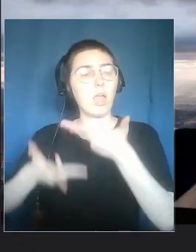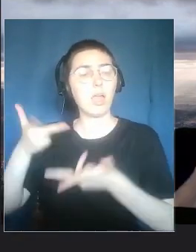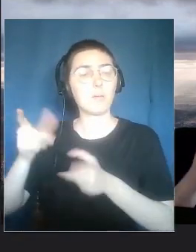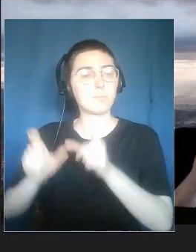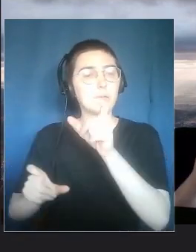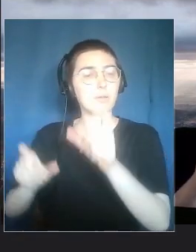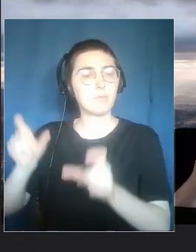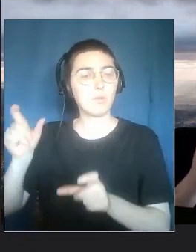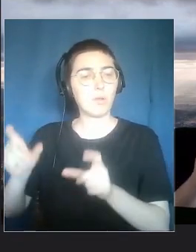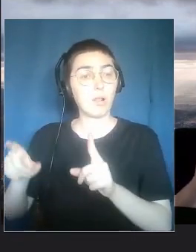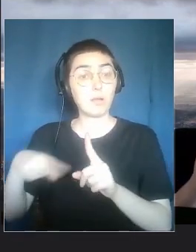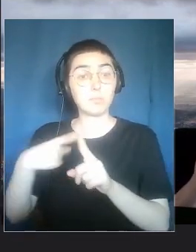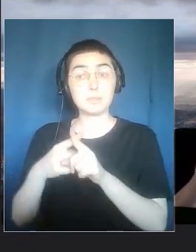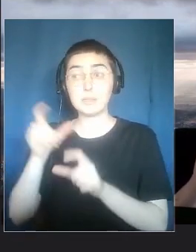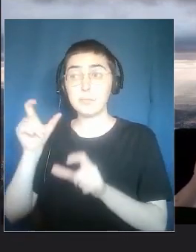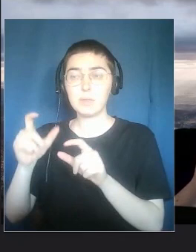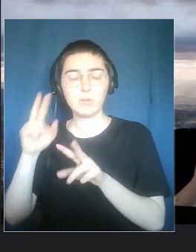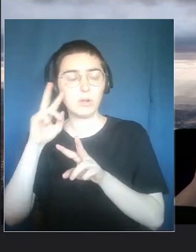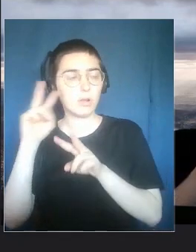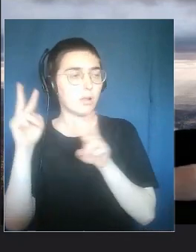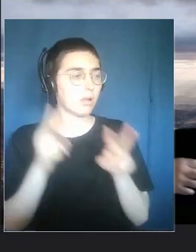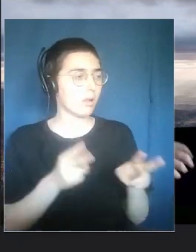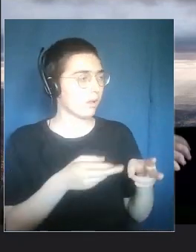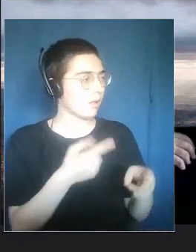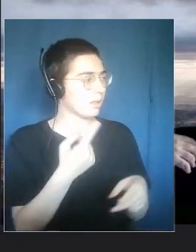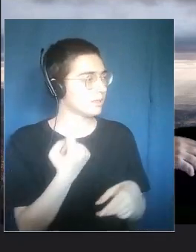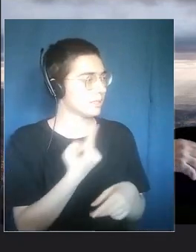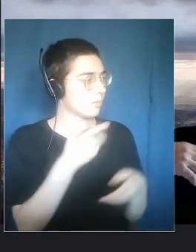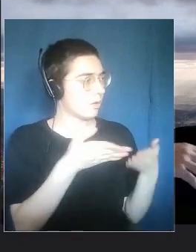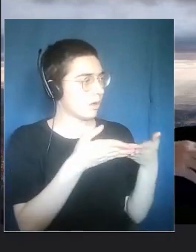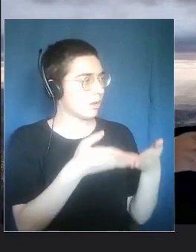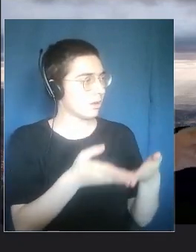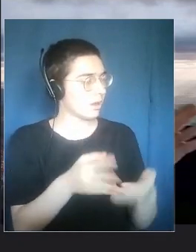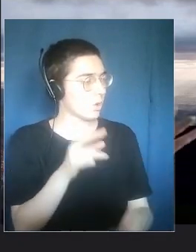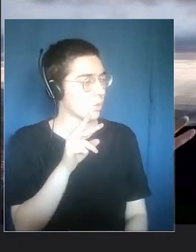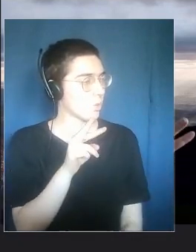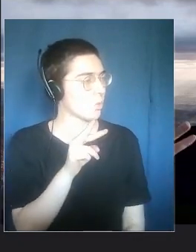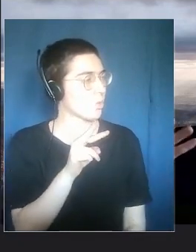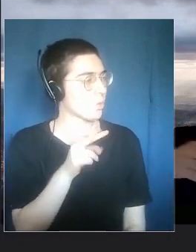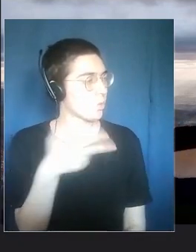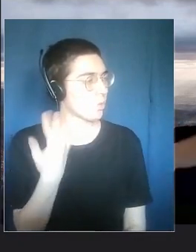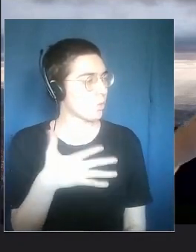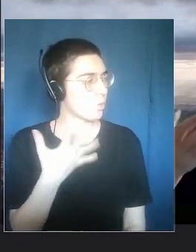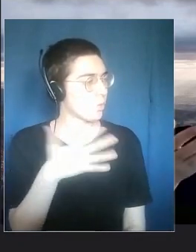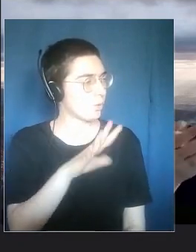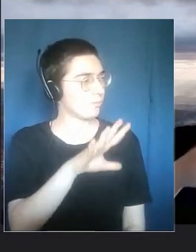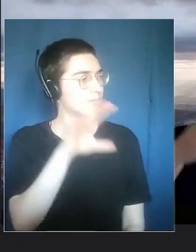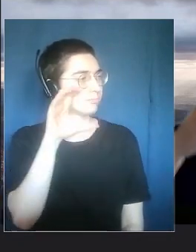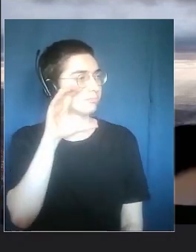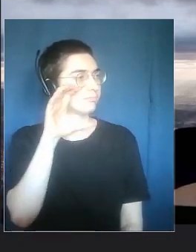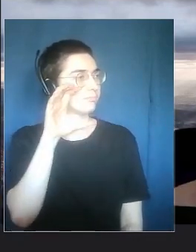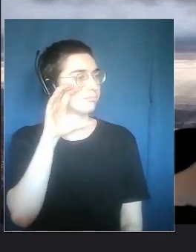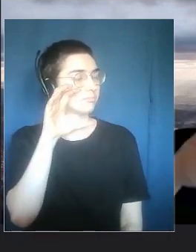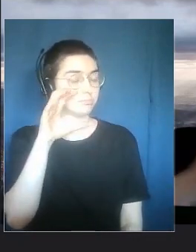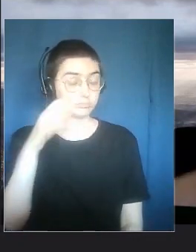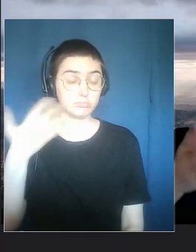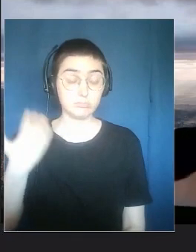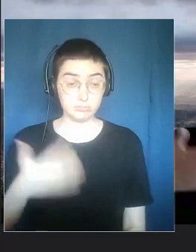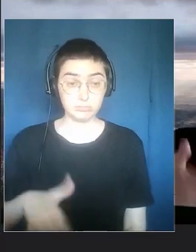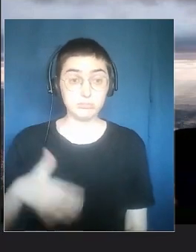they knew. They were also visible when they were doing it. So I was walking